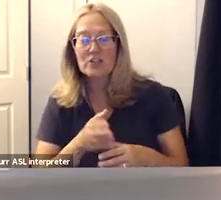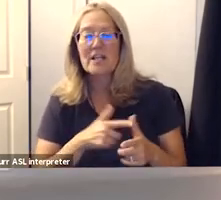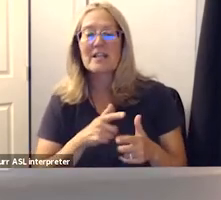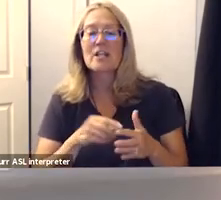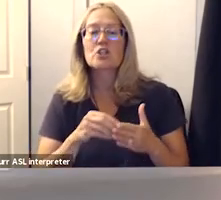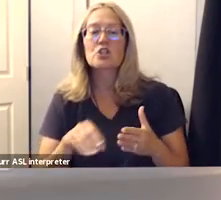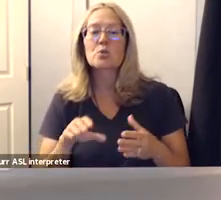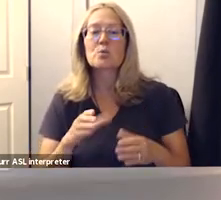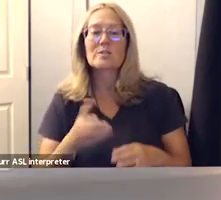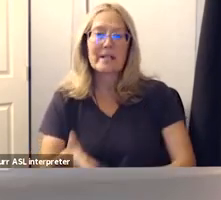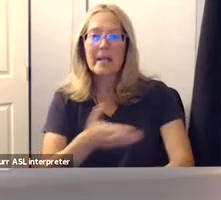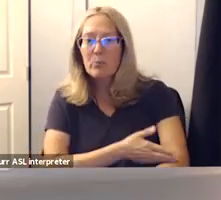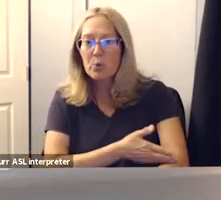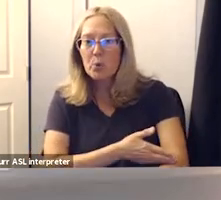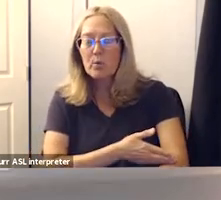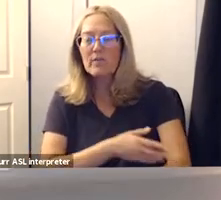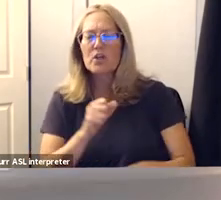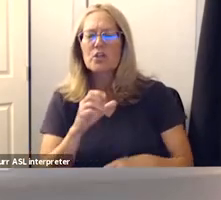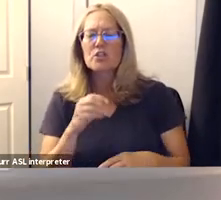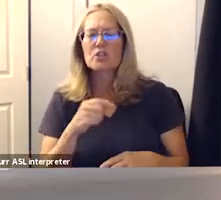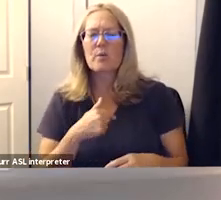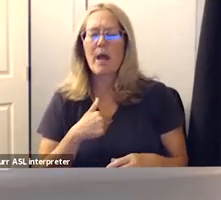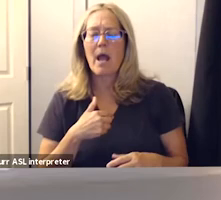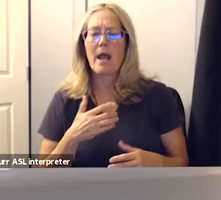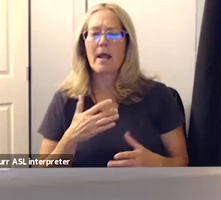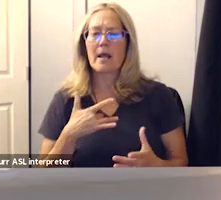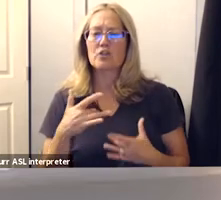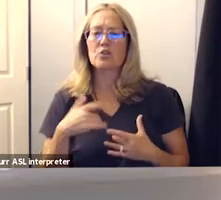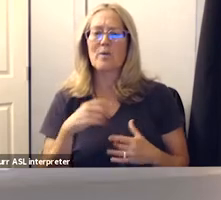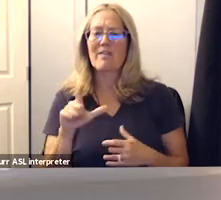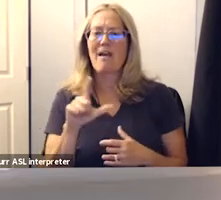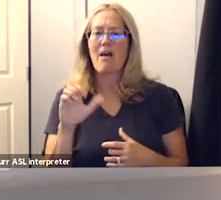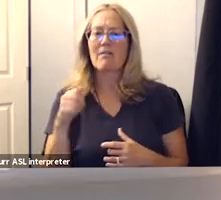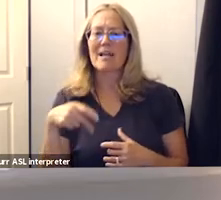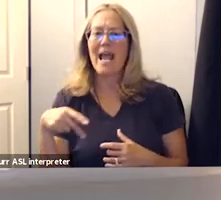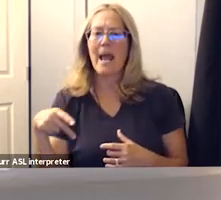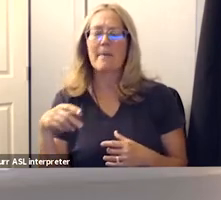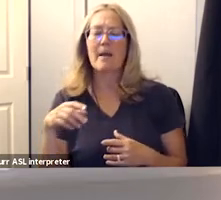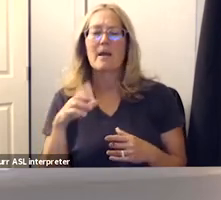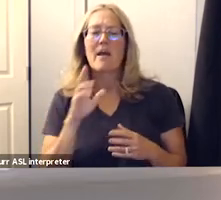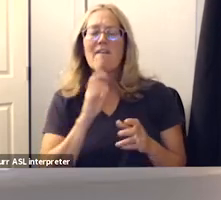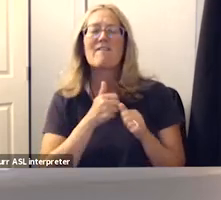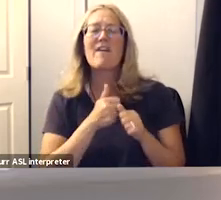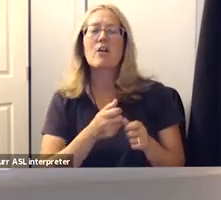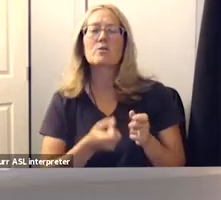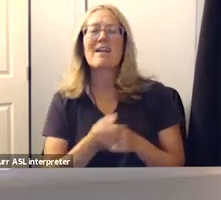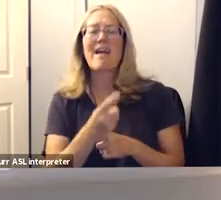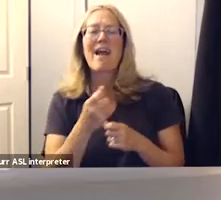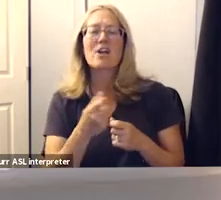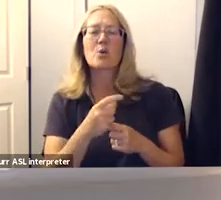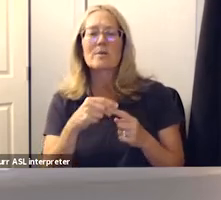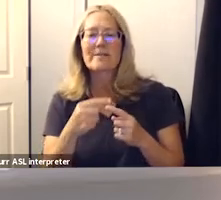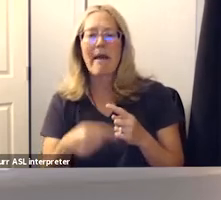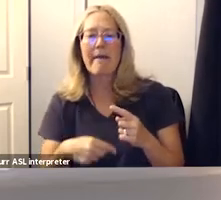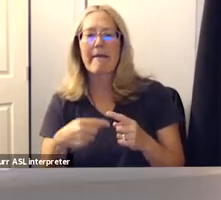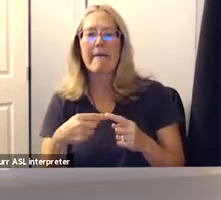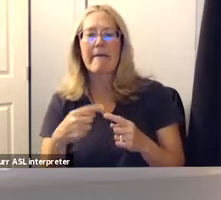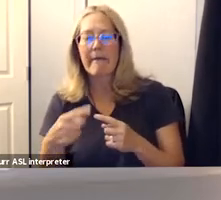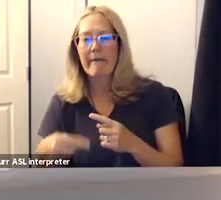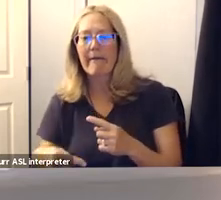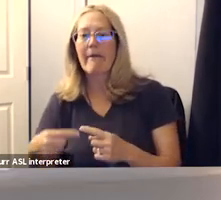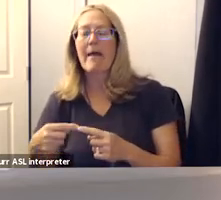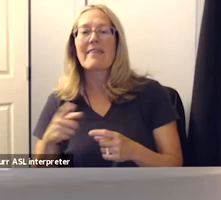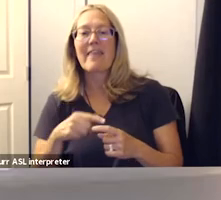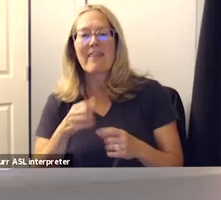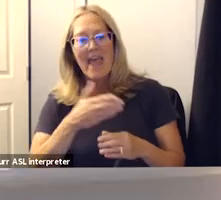students did much better so my concern with lcap is it seems to follow this annual cycle and then at the end of the year